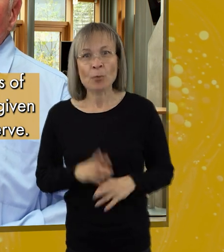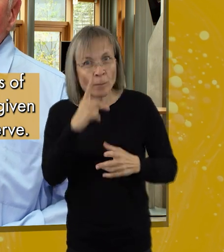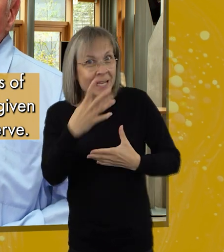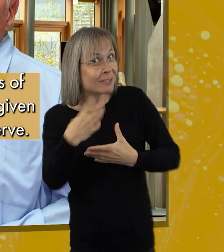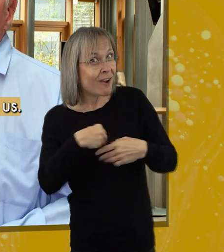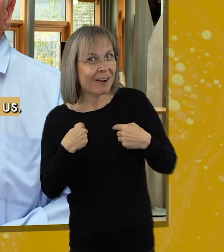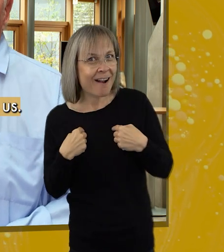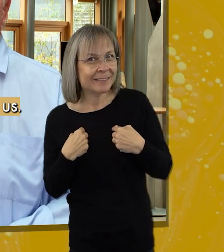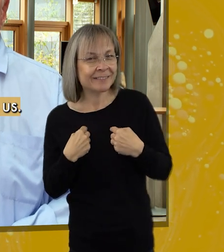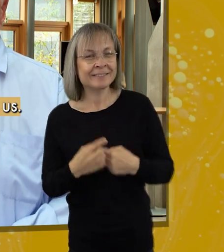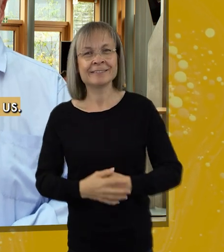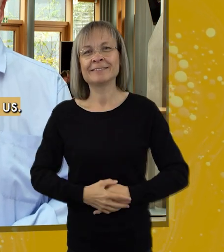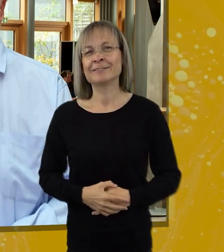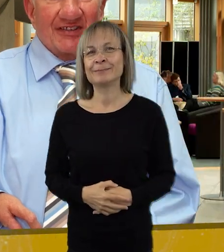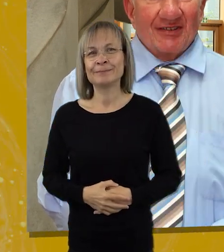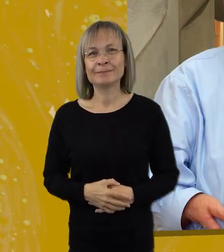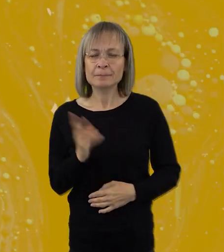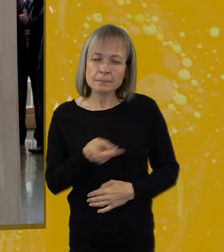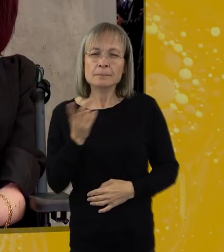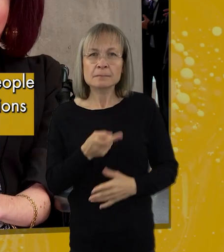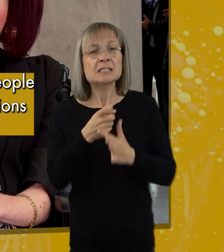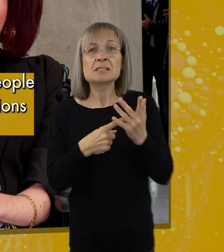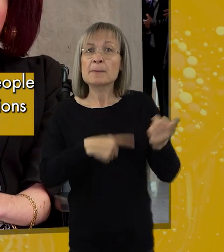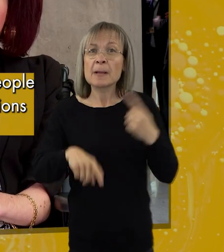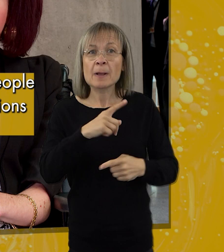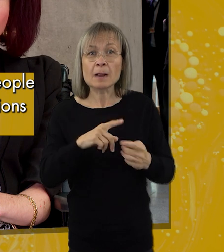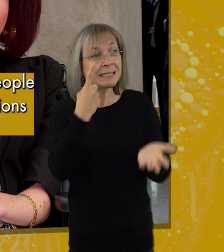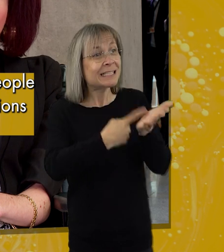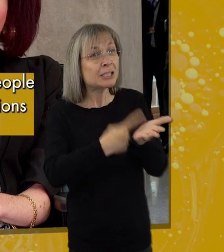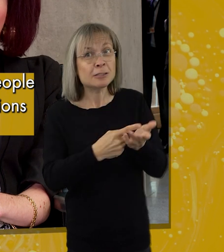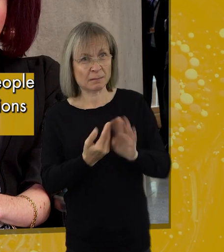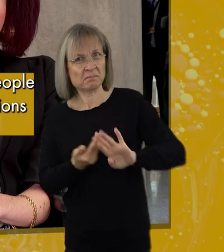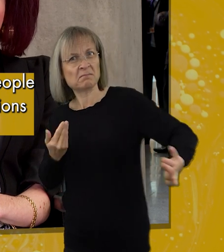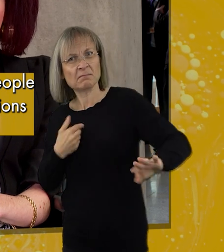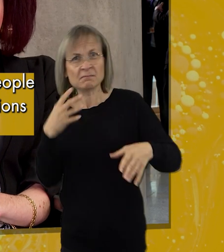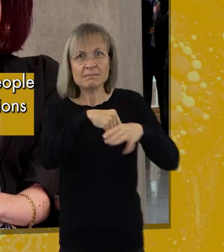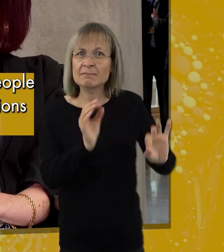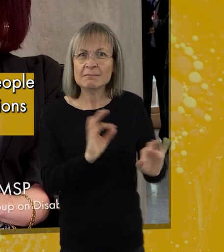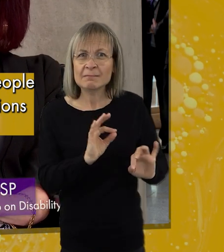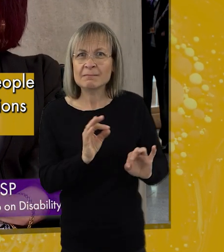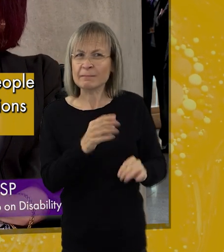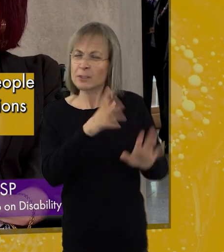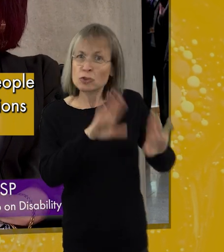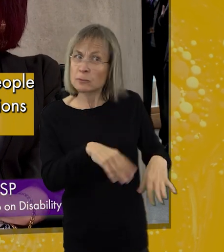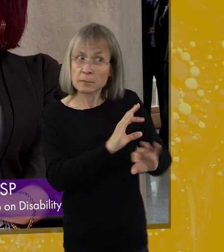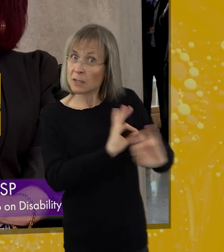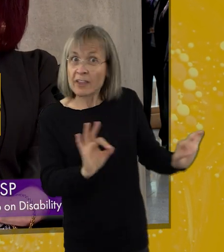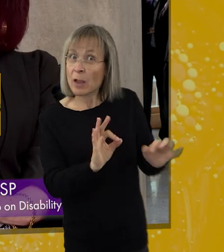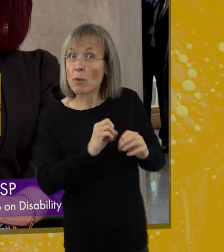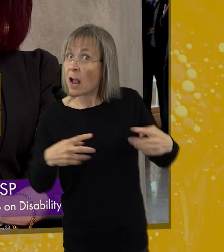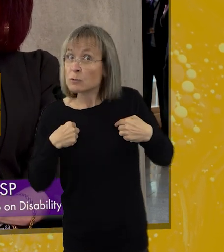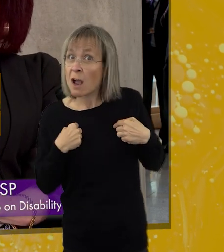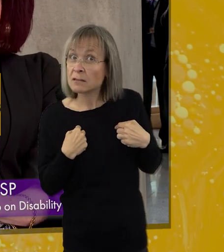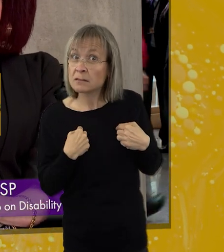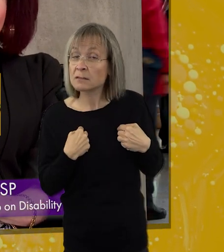deserve. I hope you can join us. Too often disabled people are shut out of decisions that affect them. There